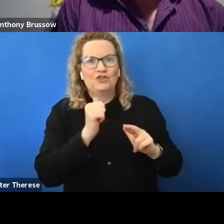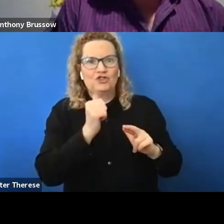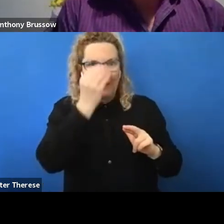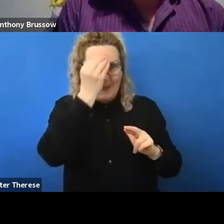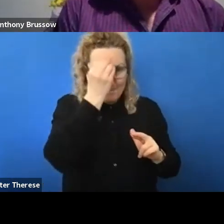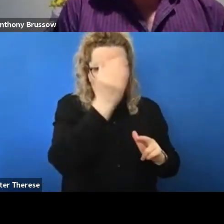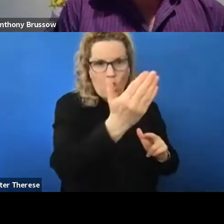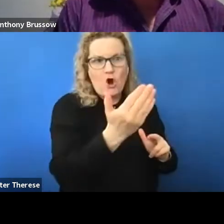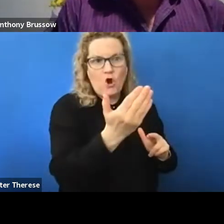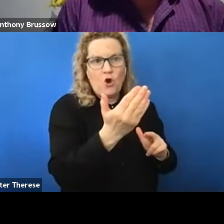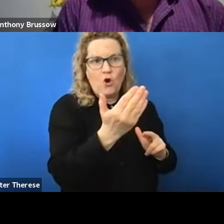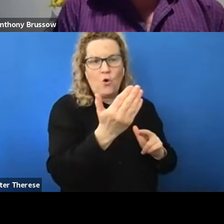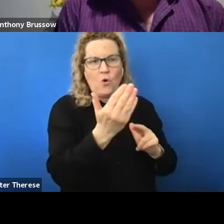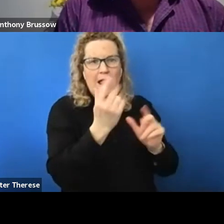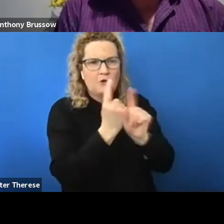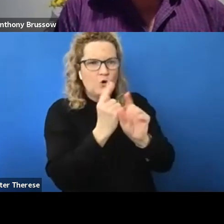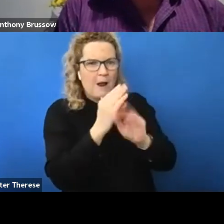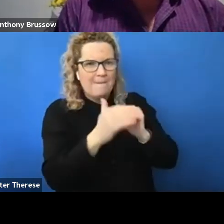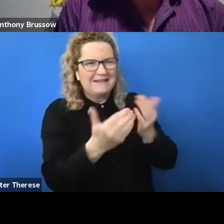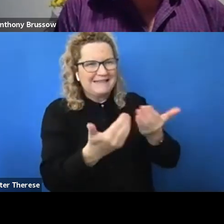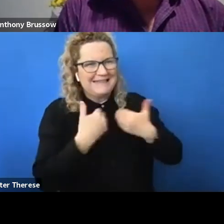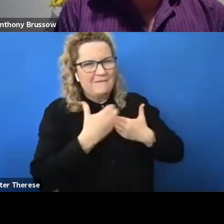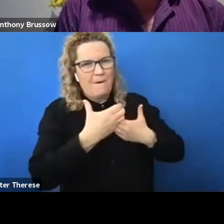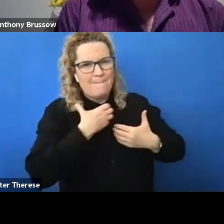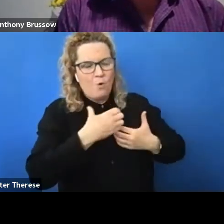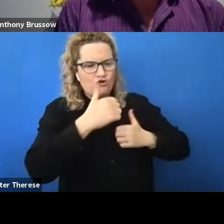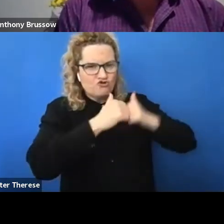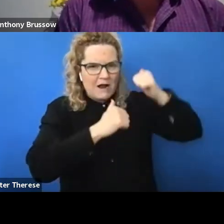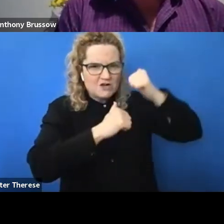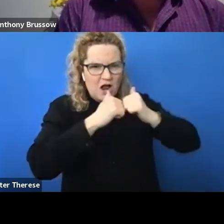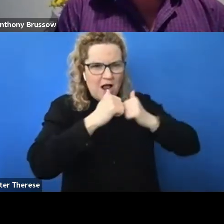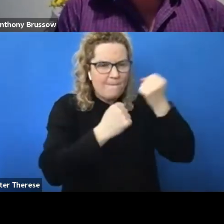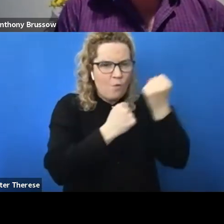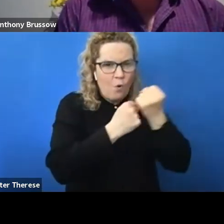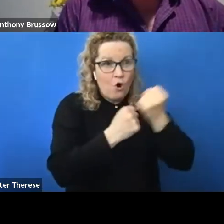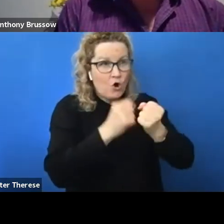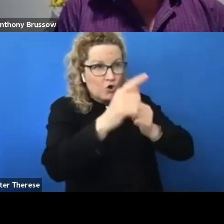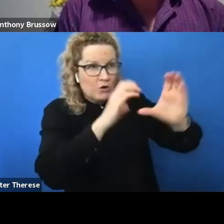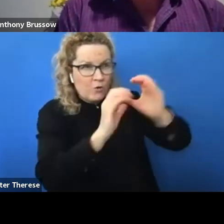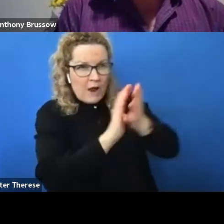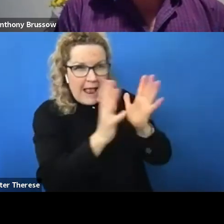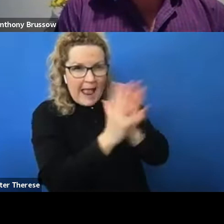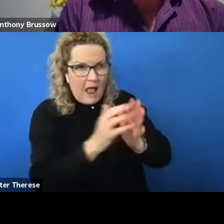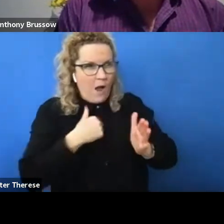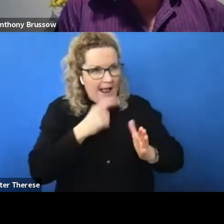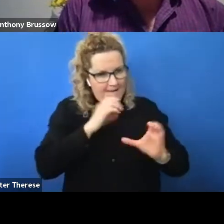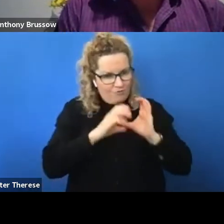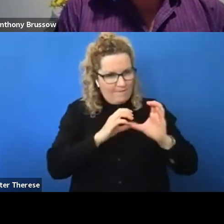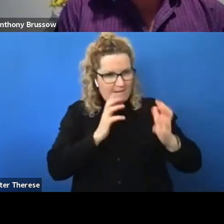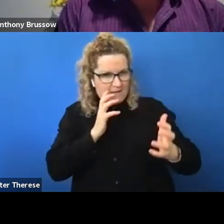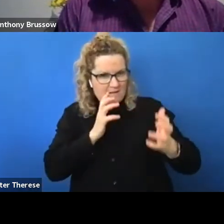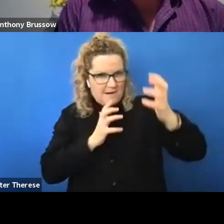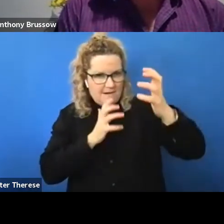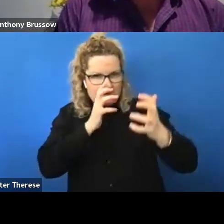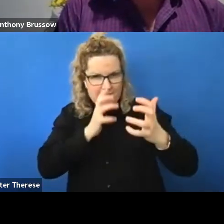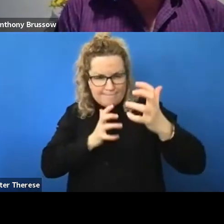about some more structured support and how I communicate and how they communicate and how we could find middle ground, that would have